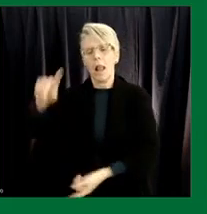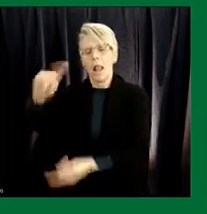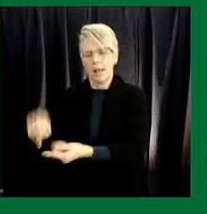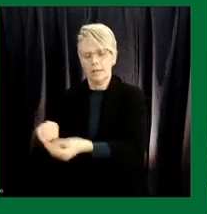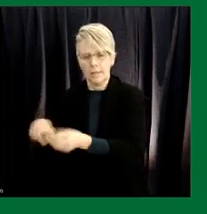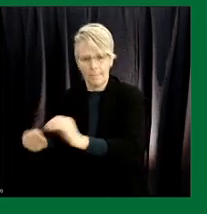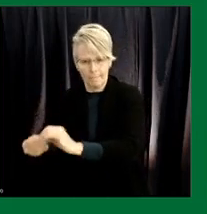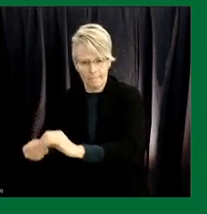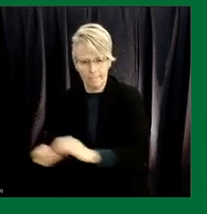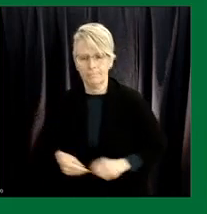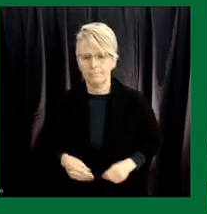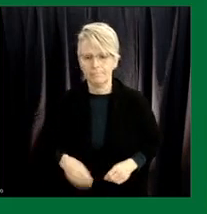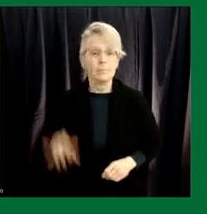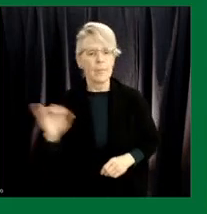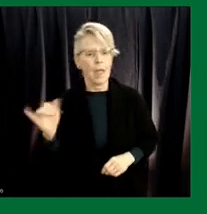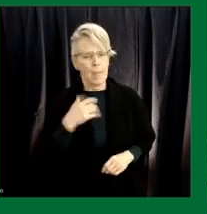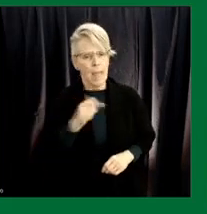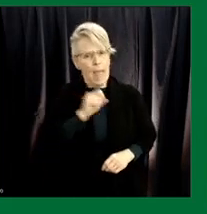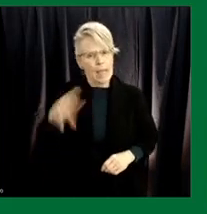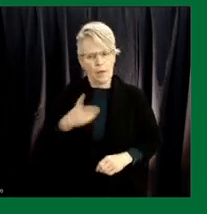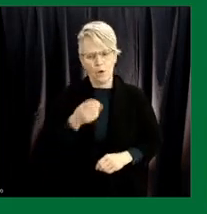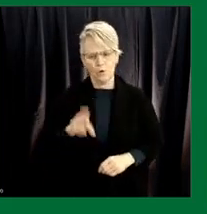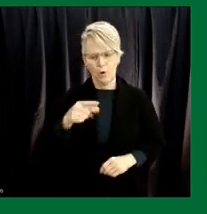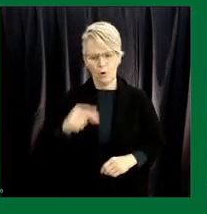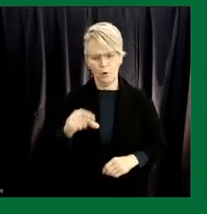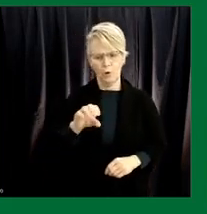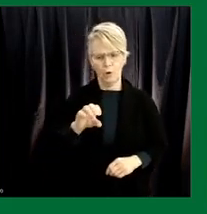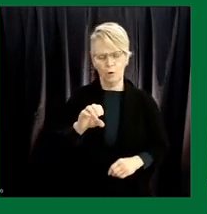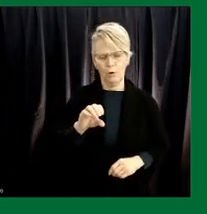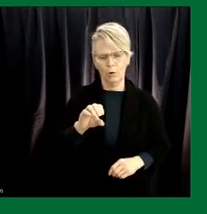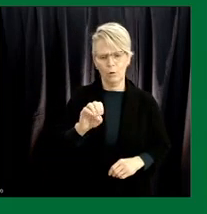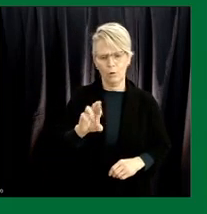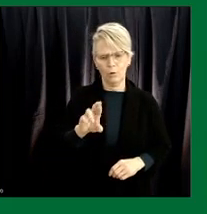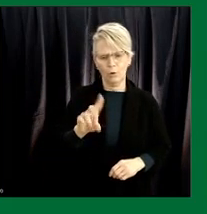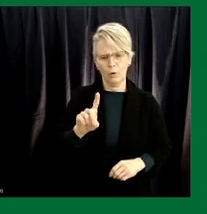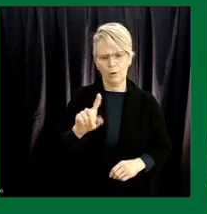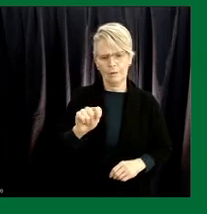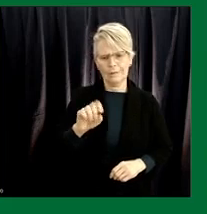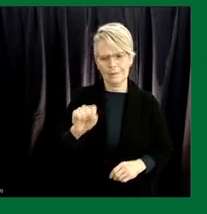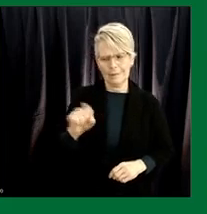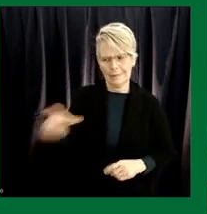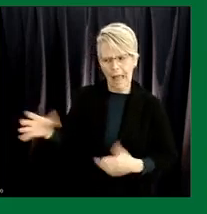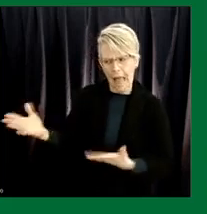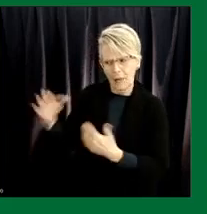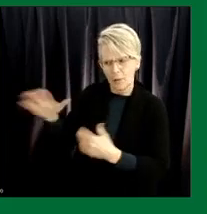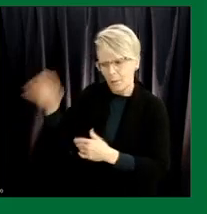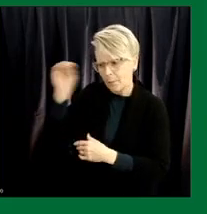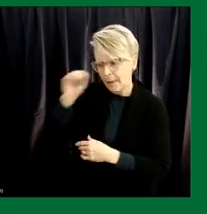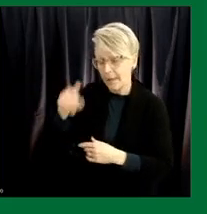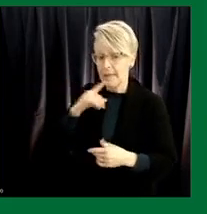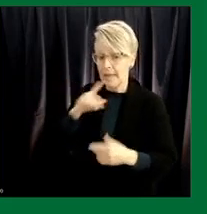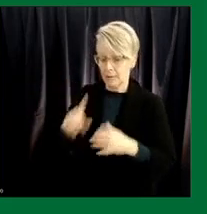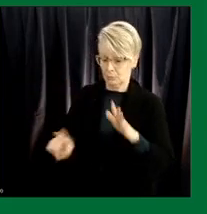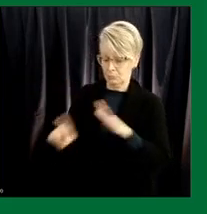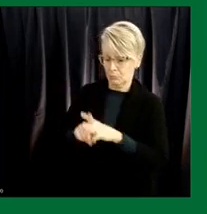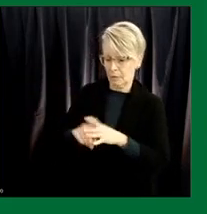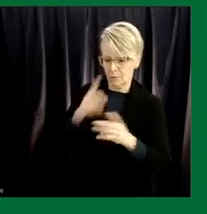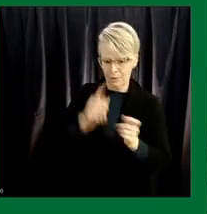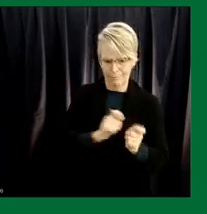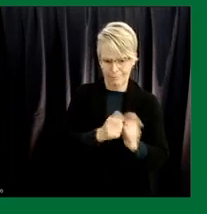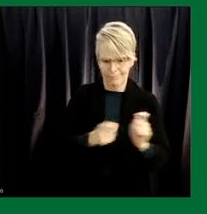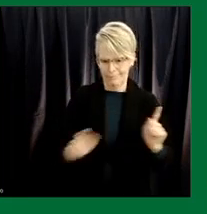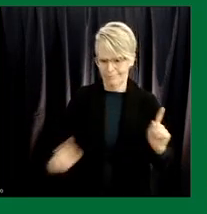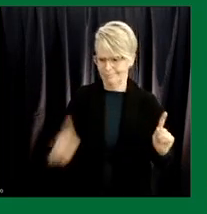would also just uh ask dr gertz uh to weigh in a little bit as i think uh the the presence of variants is uh indicative to the the